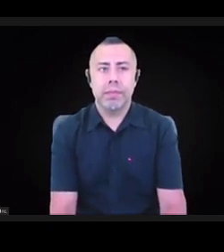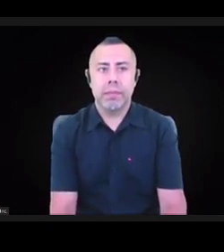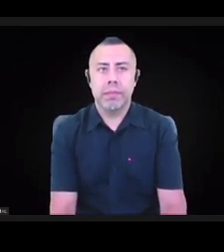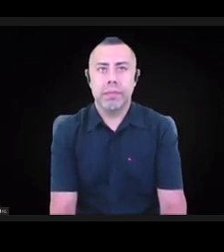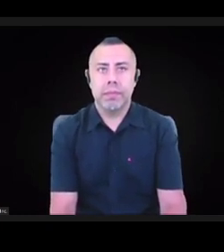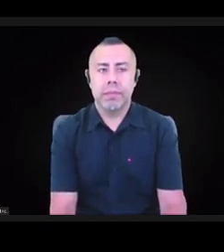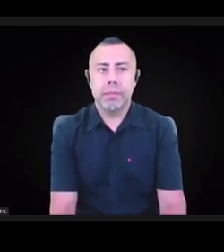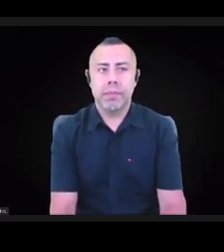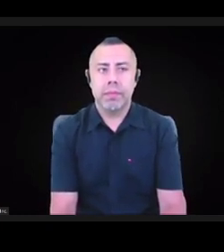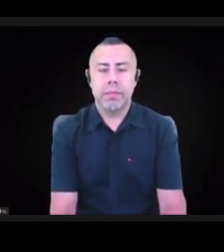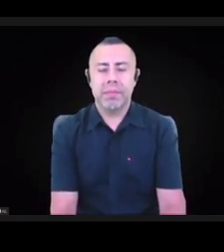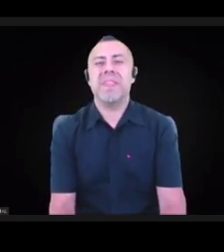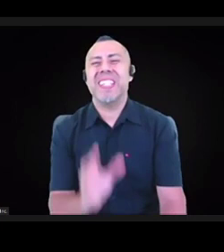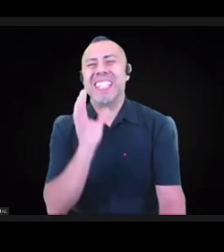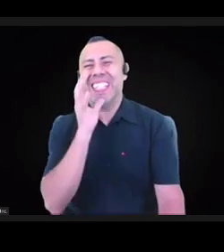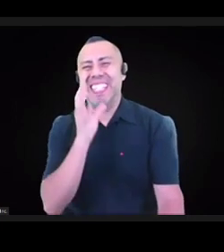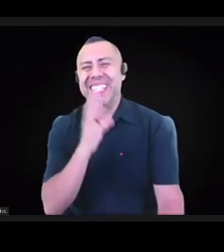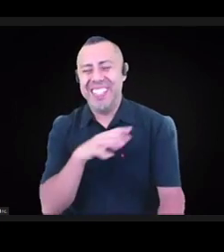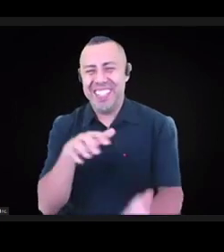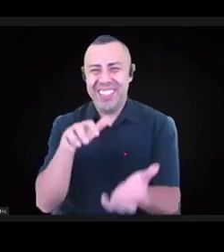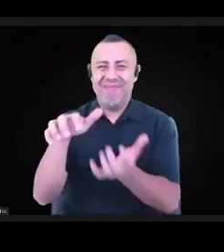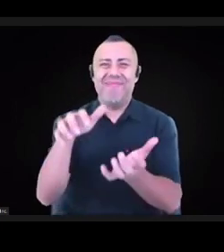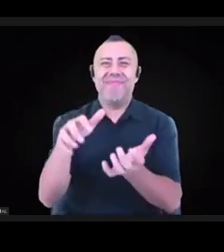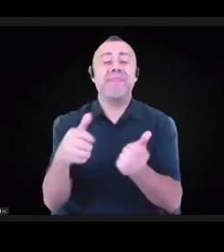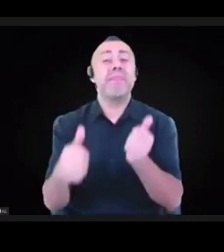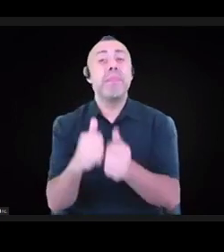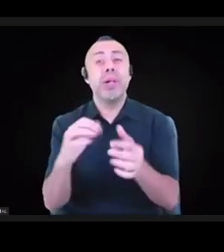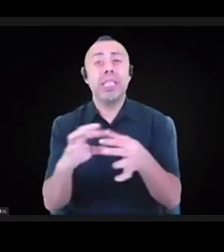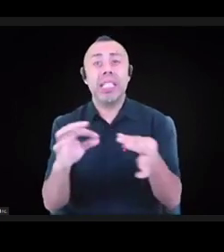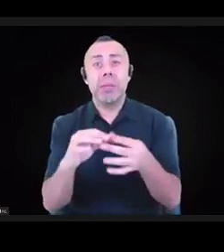We're seeing impossible, hard to do. Yes.